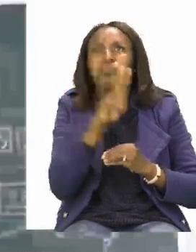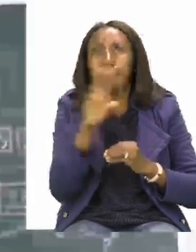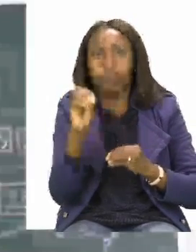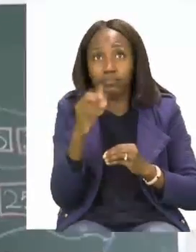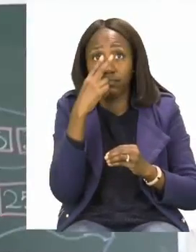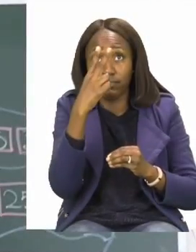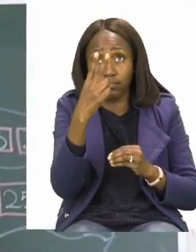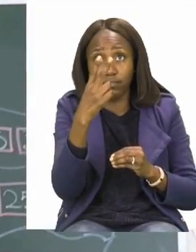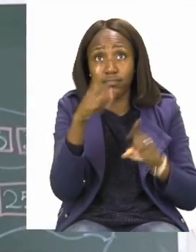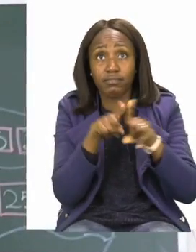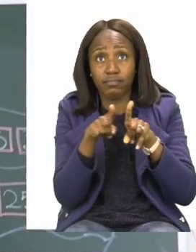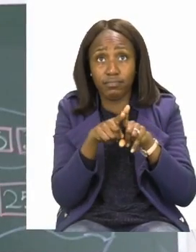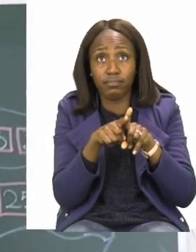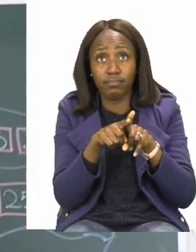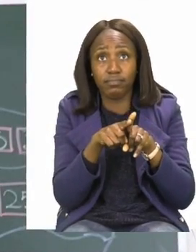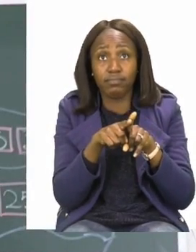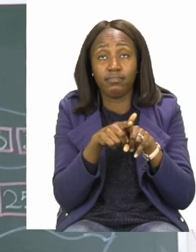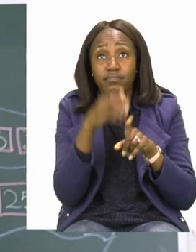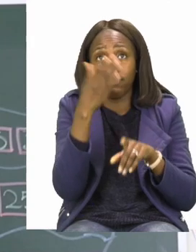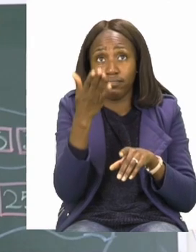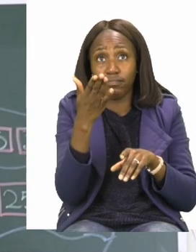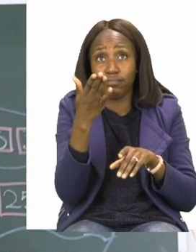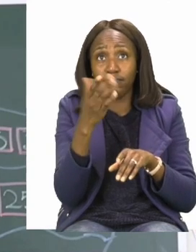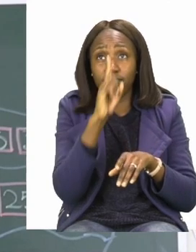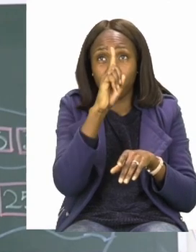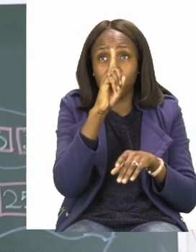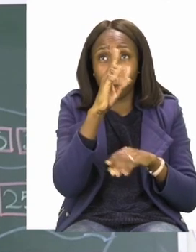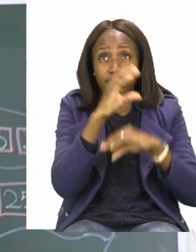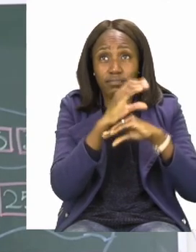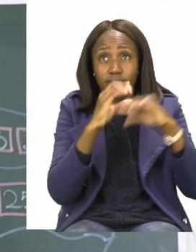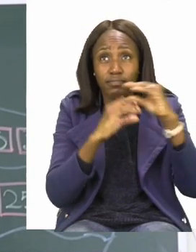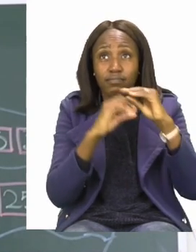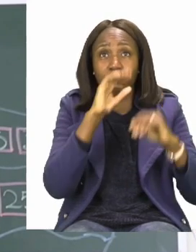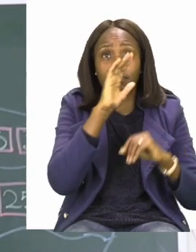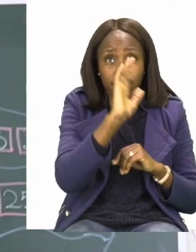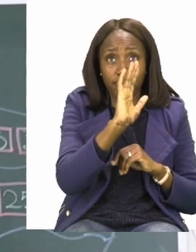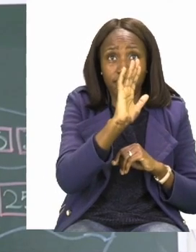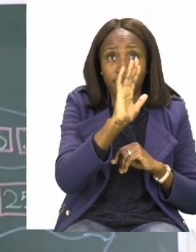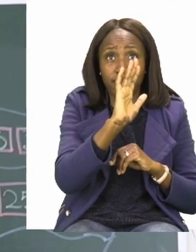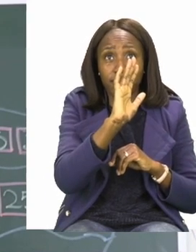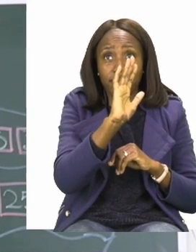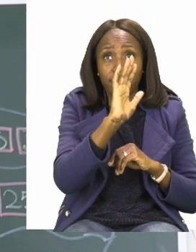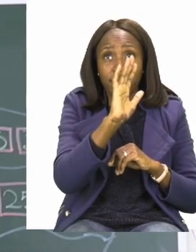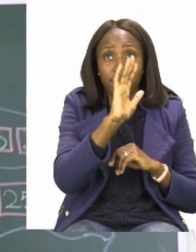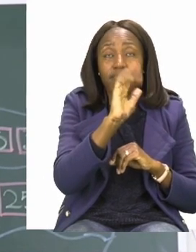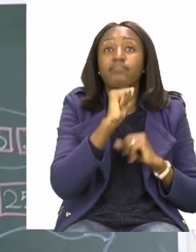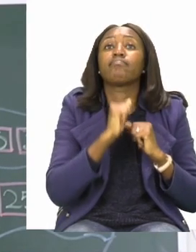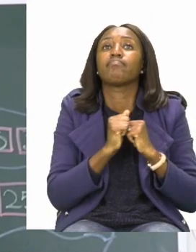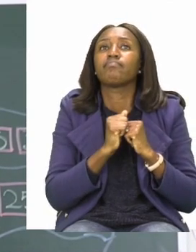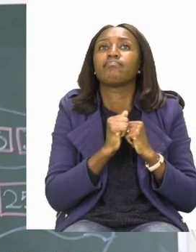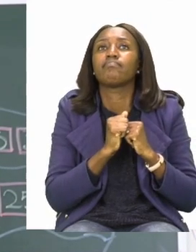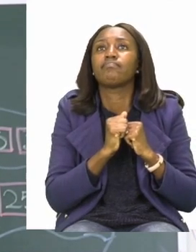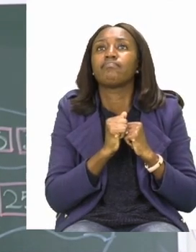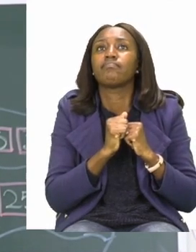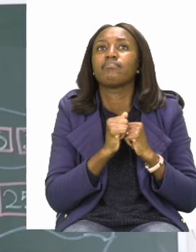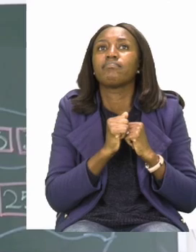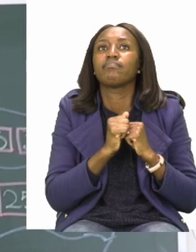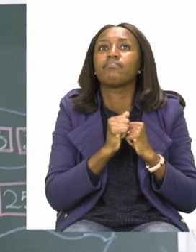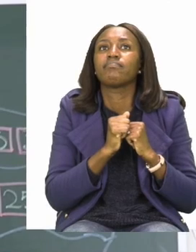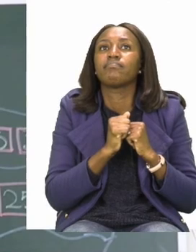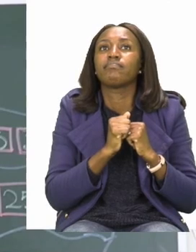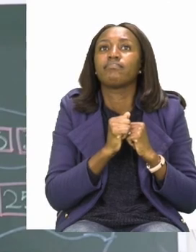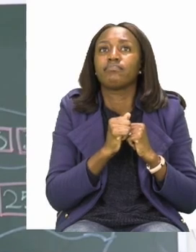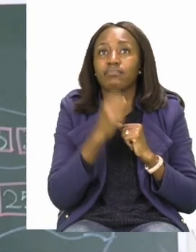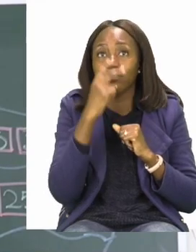see that on the board, that one brick is for five other bricks. Then, as you are